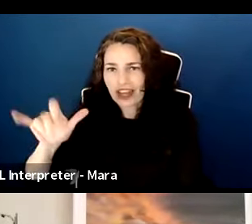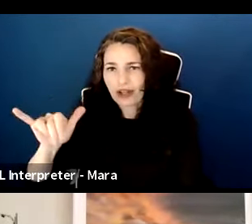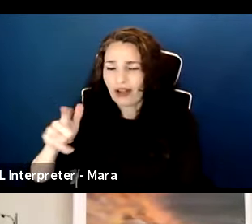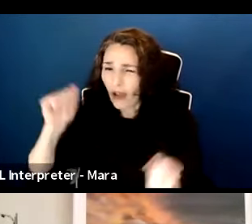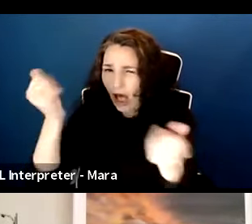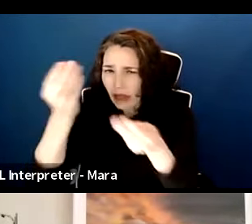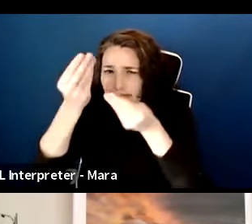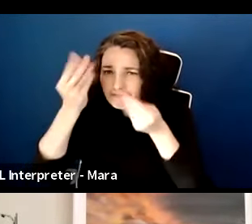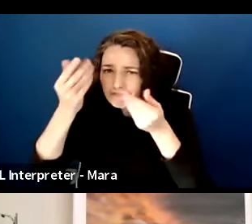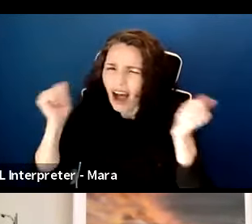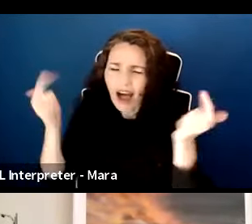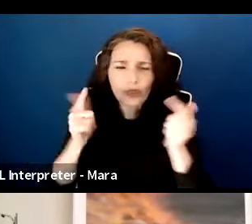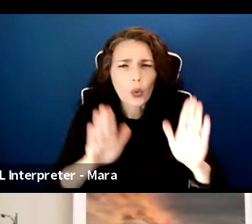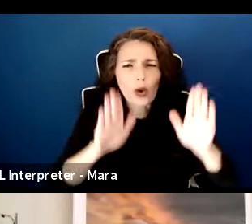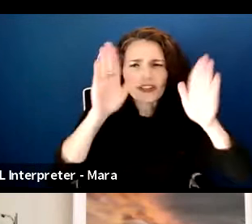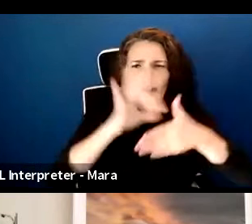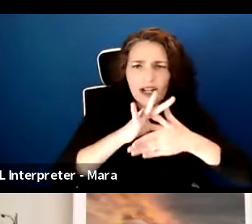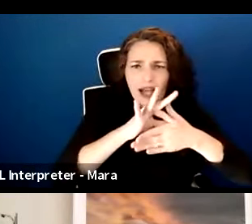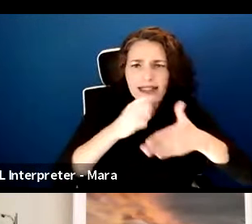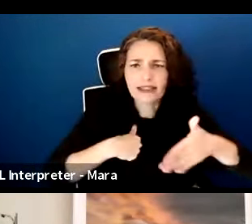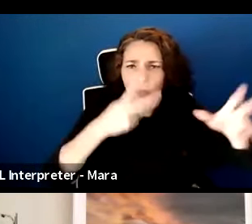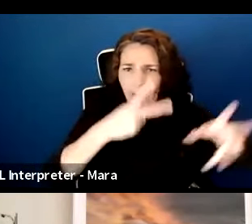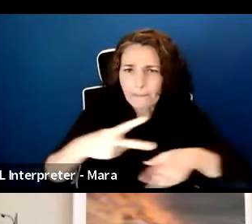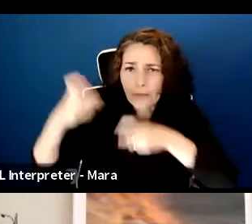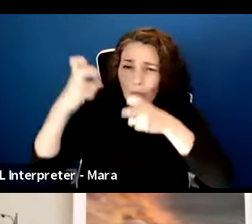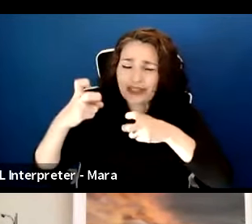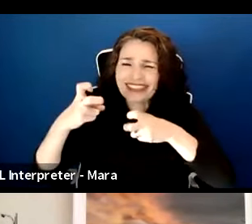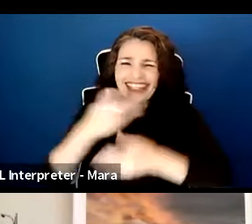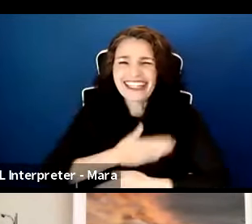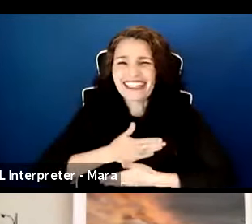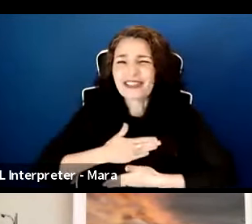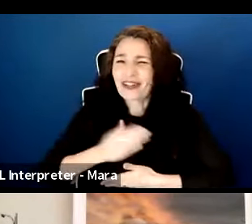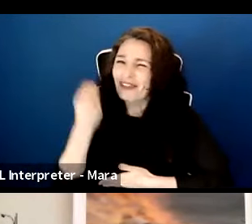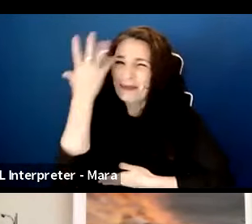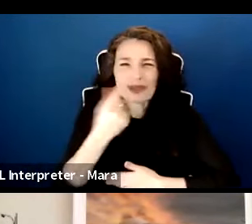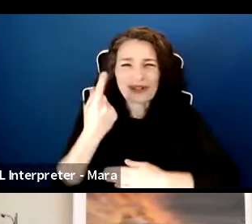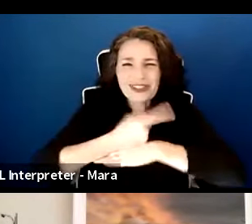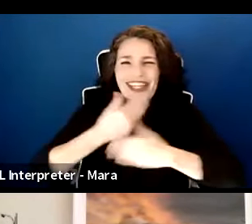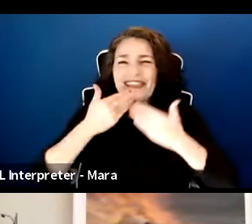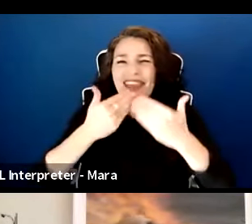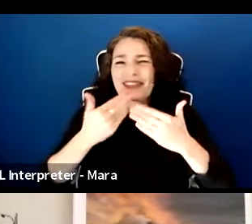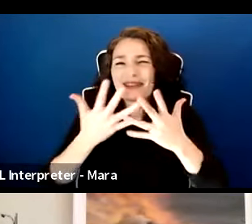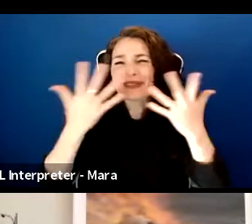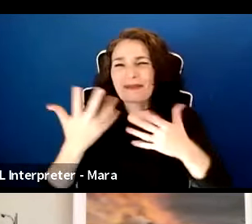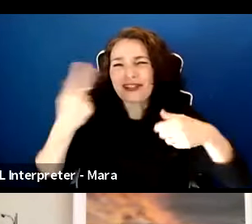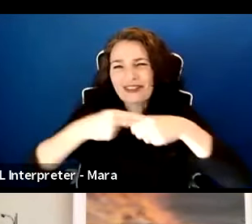that we're posting and, uh, and have a beautiful day. Thank you so much for being with us. Take care.